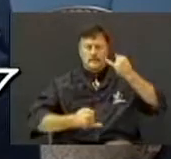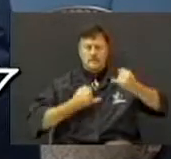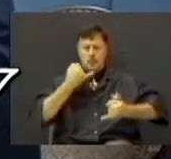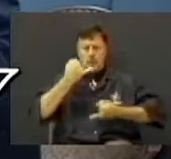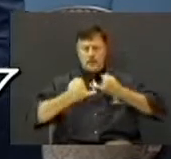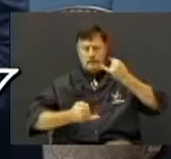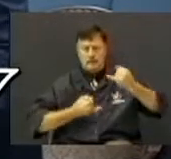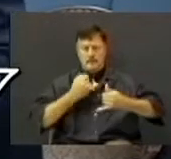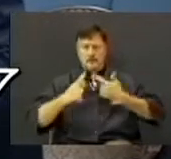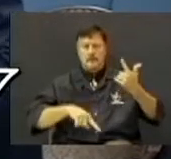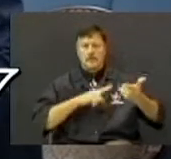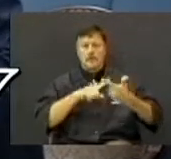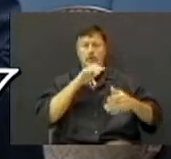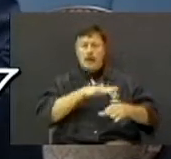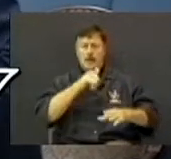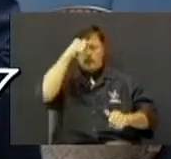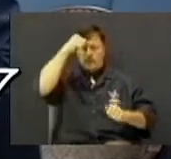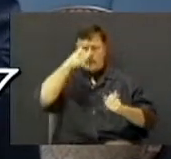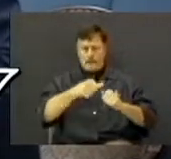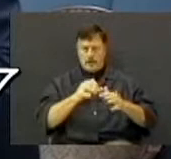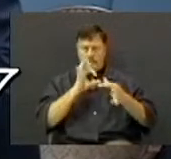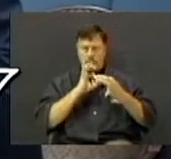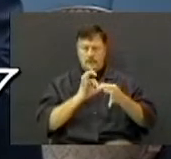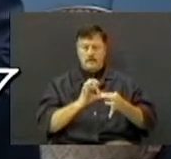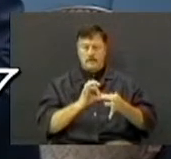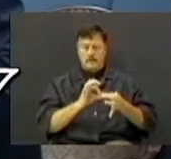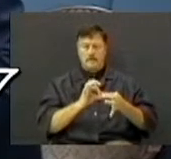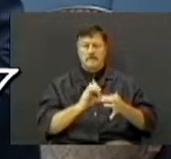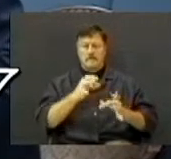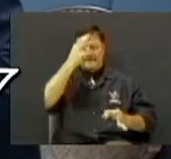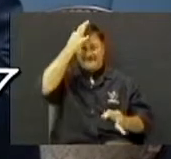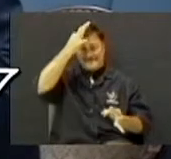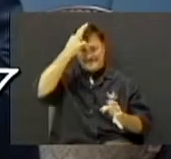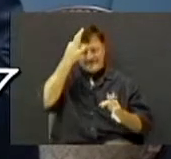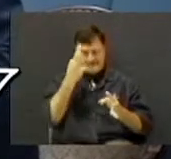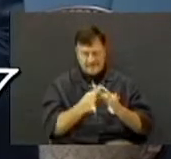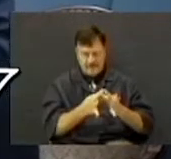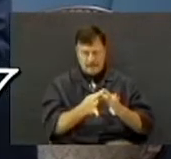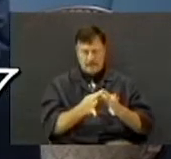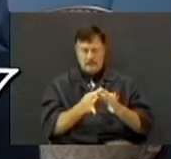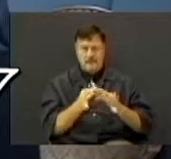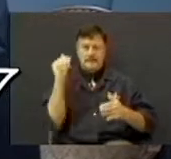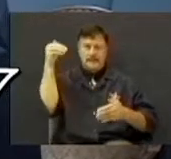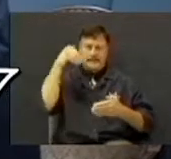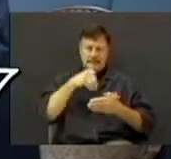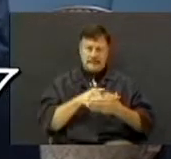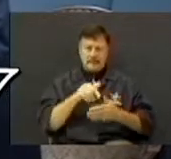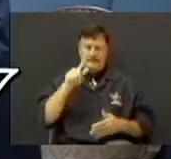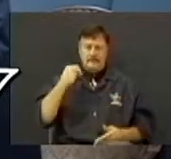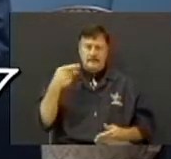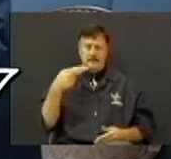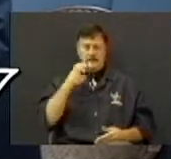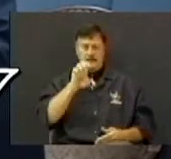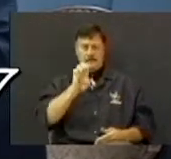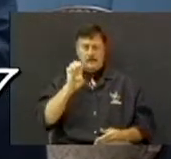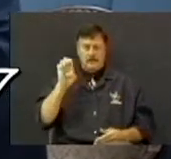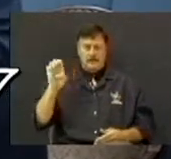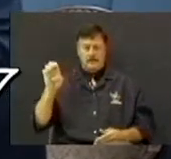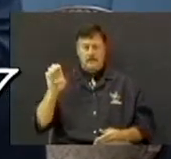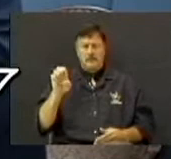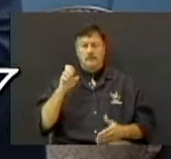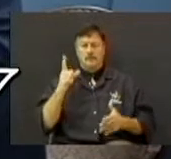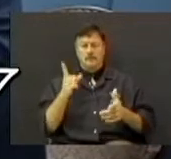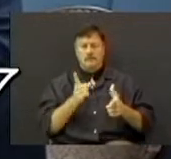when I call to remembrance the unfeigned faith that is in thee, which dwelt